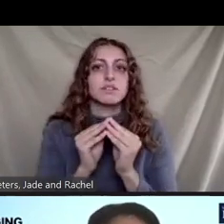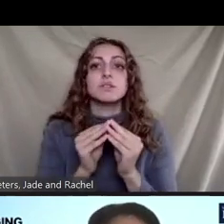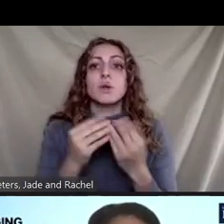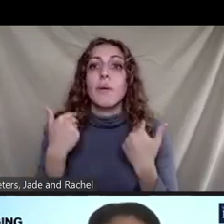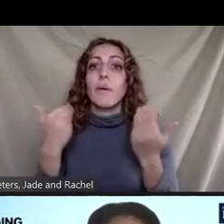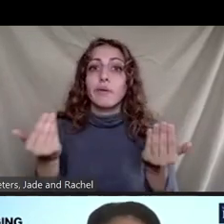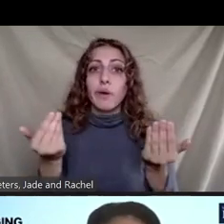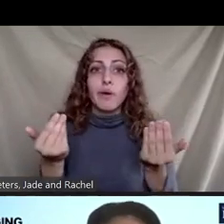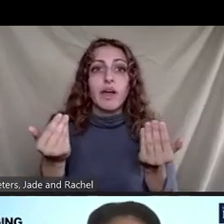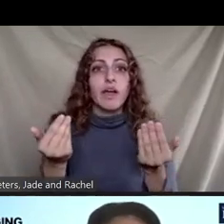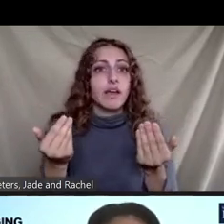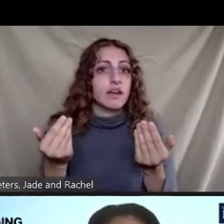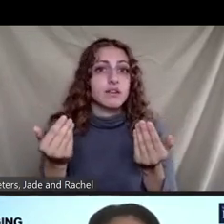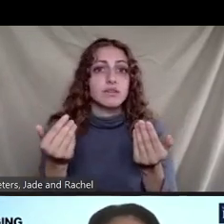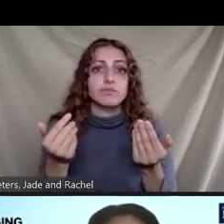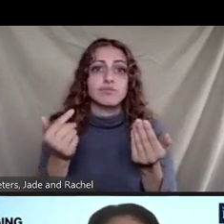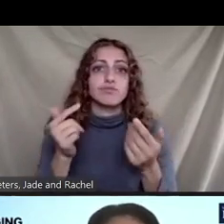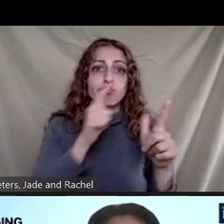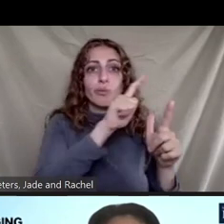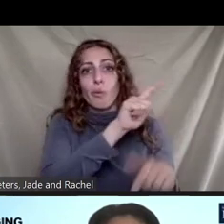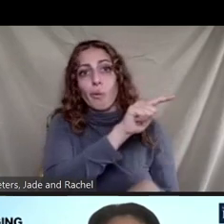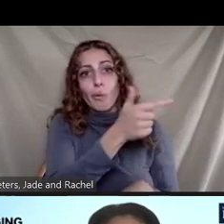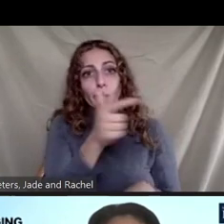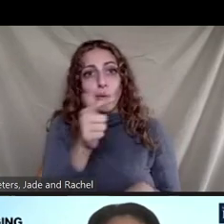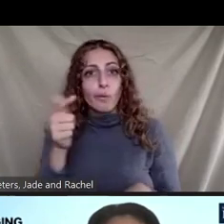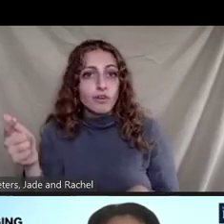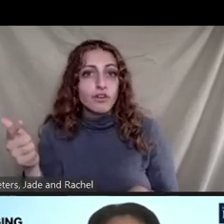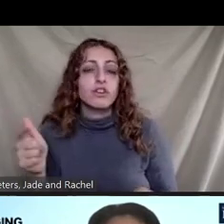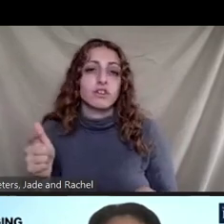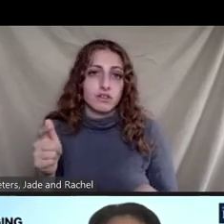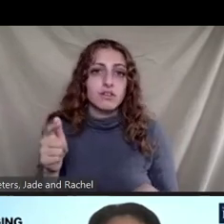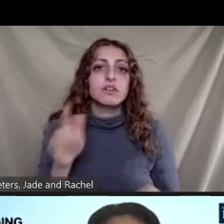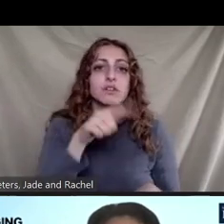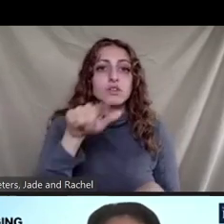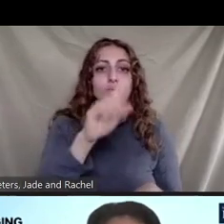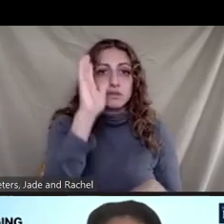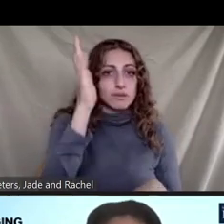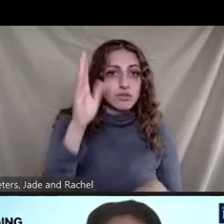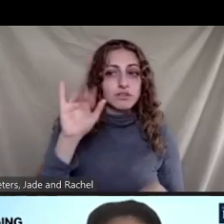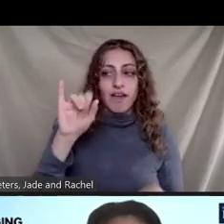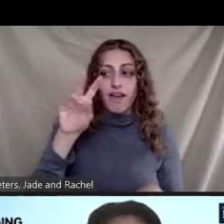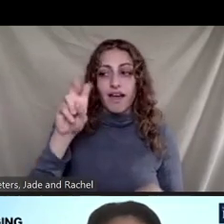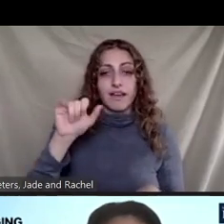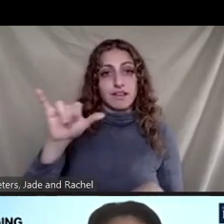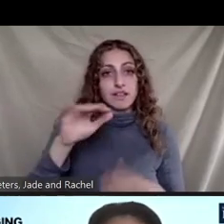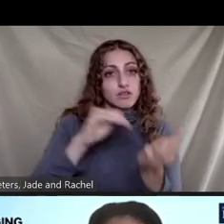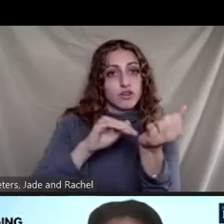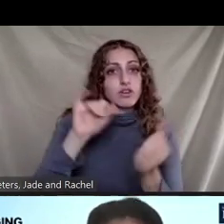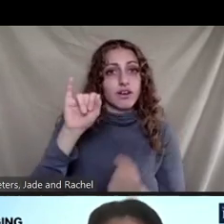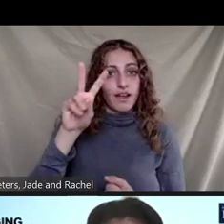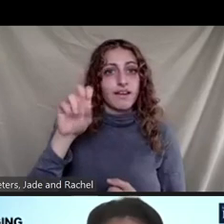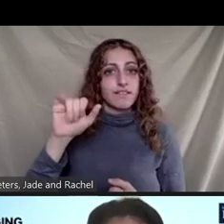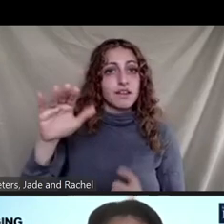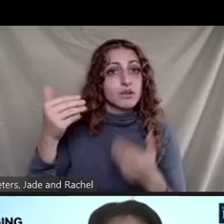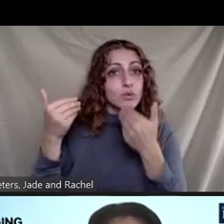order from the speakers if you want to touch on it uh dr ivy would you like to talk